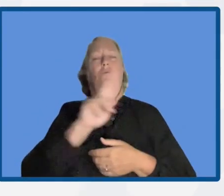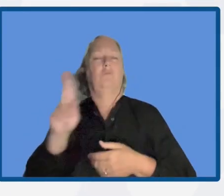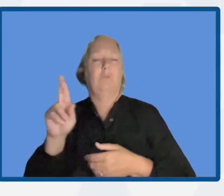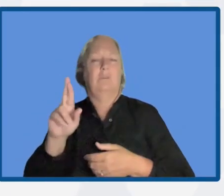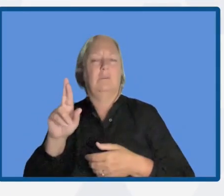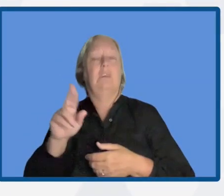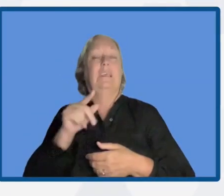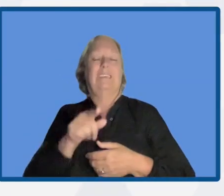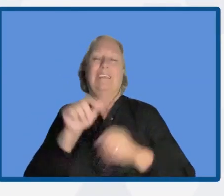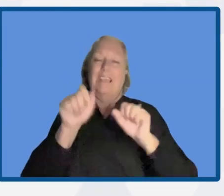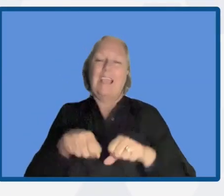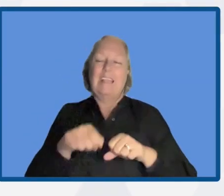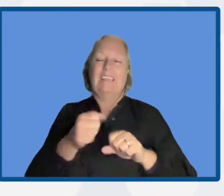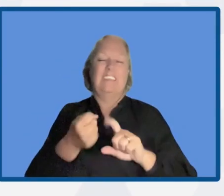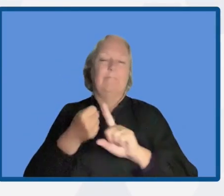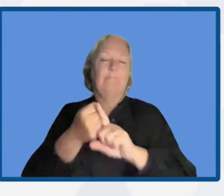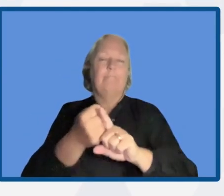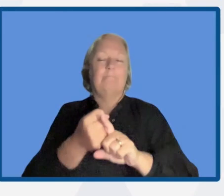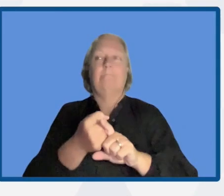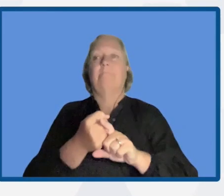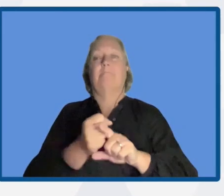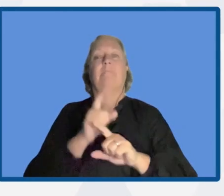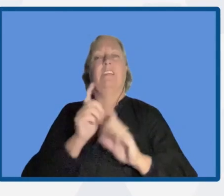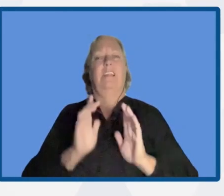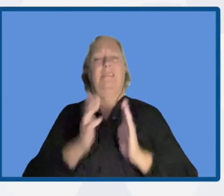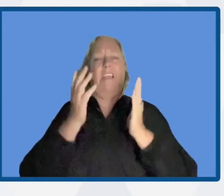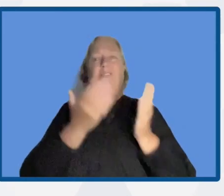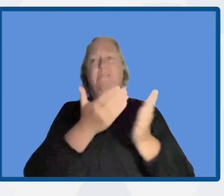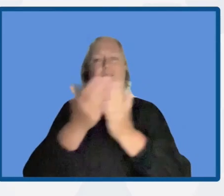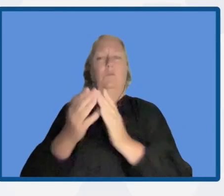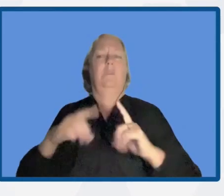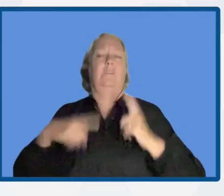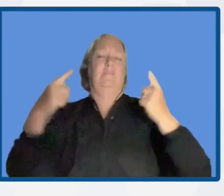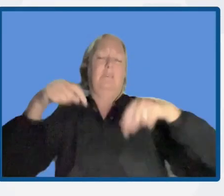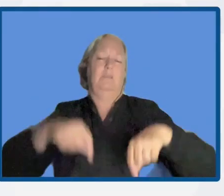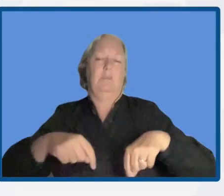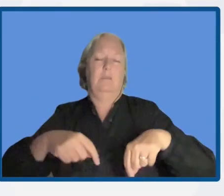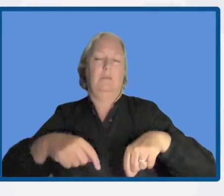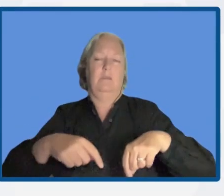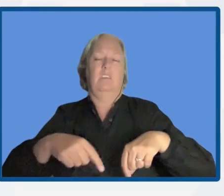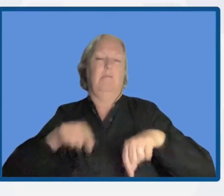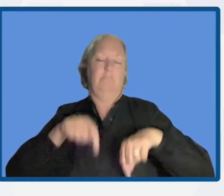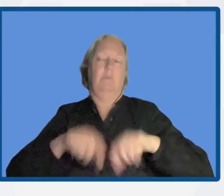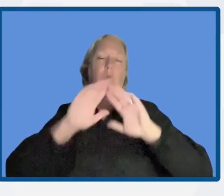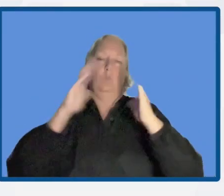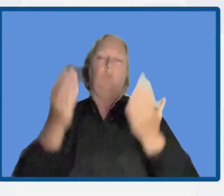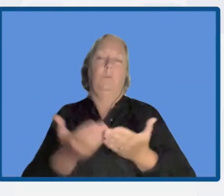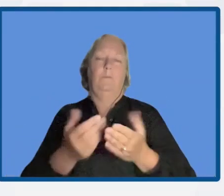life on the planet. But this